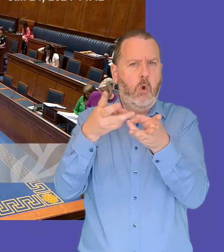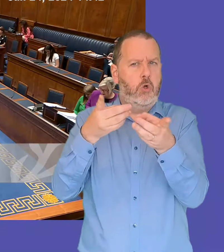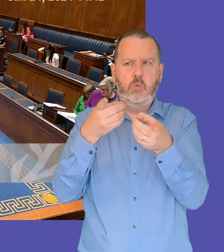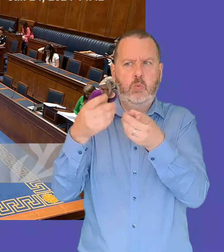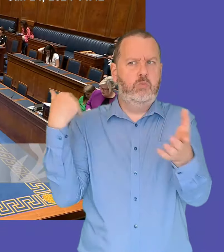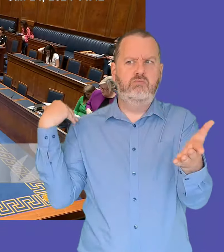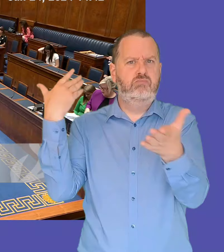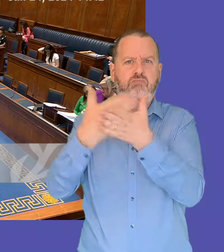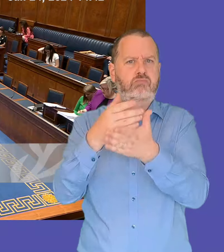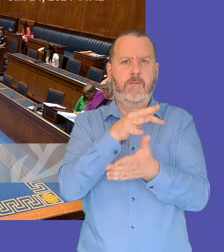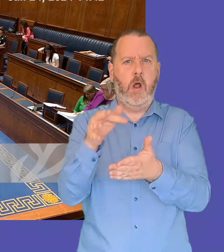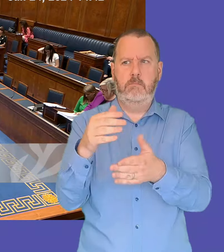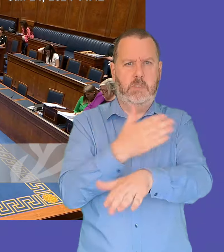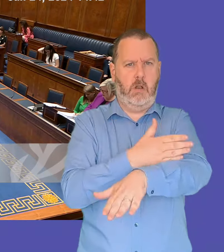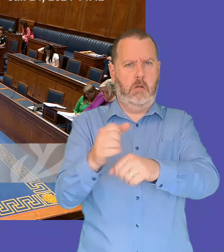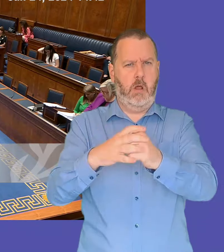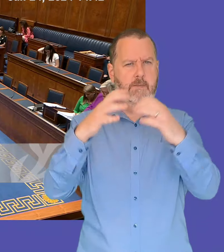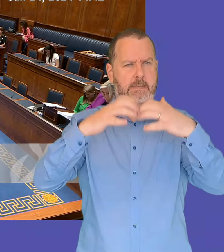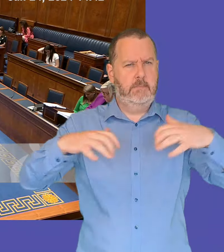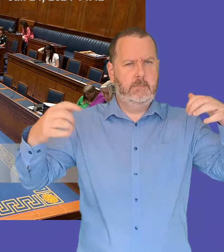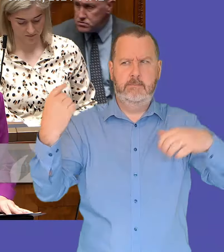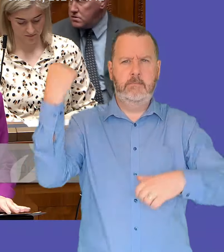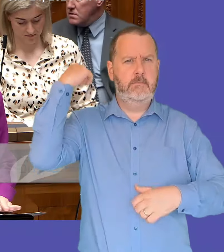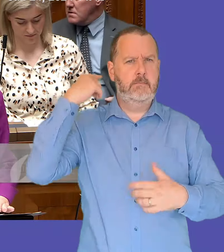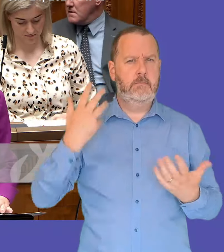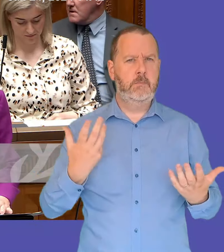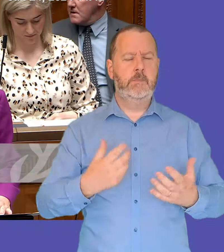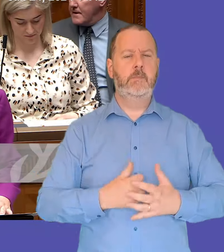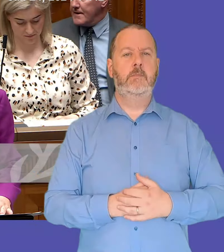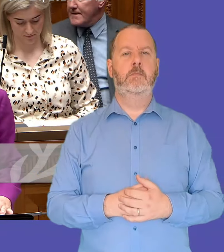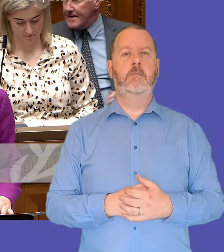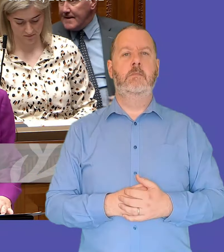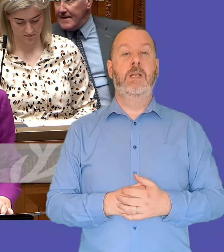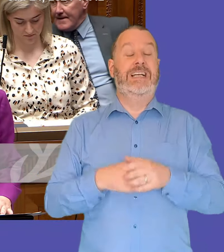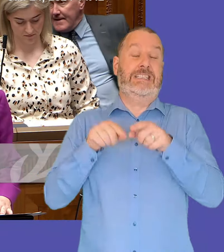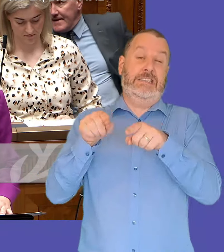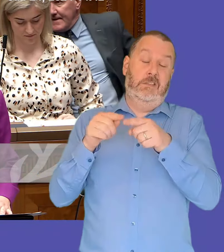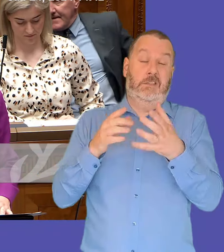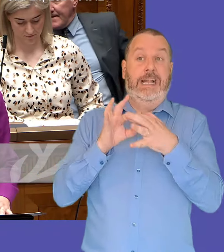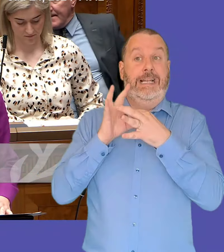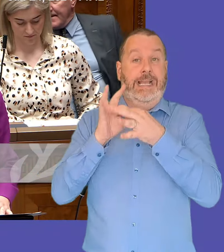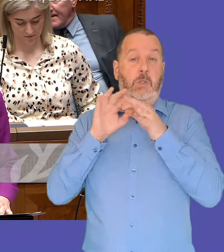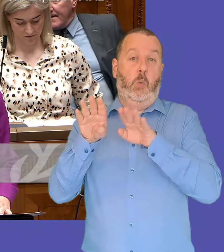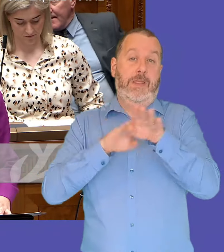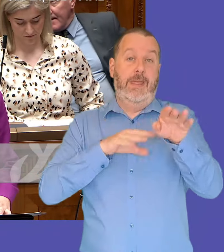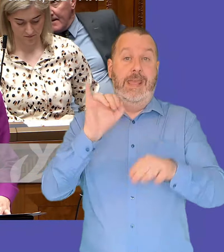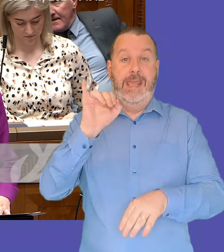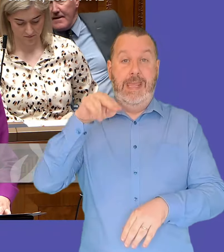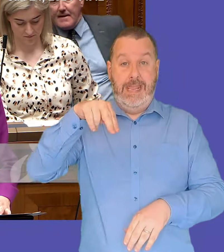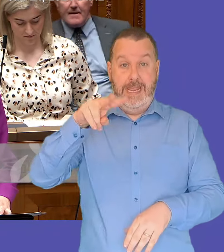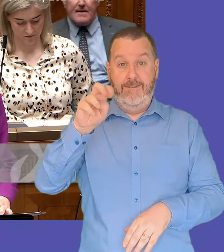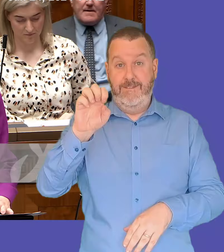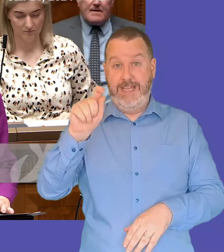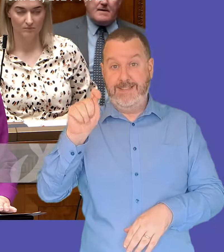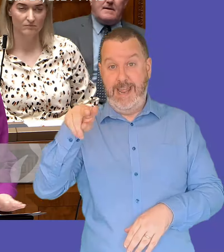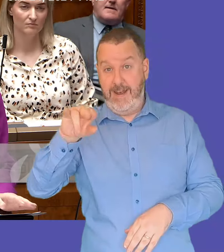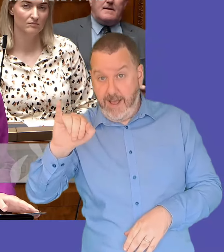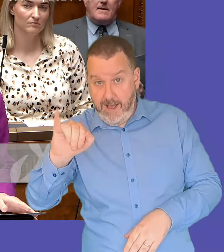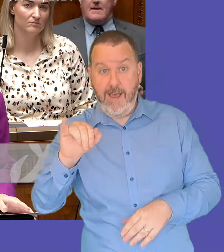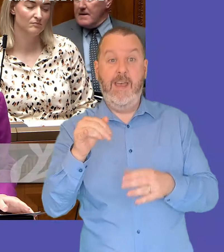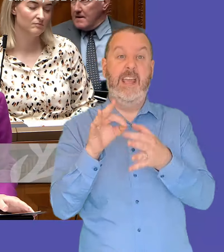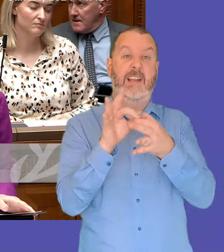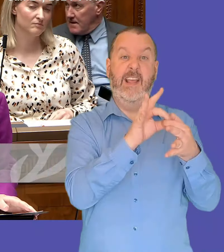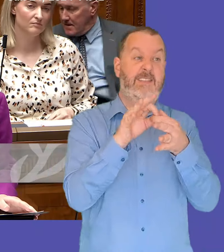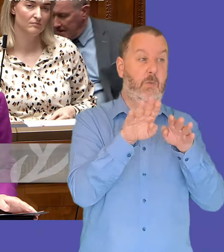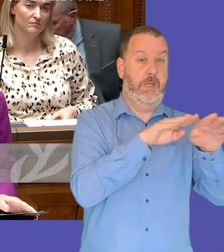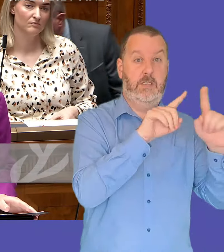yeah again this is about um really liaison with invest na um liaison with the department of the economy in terms of